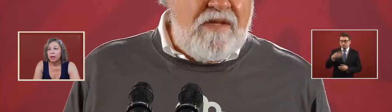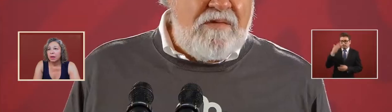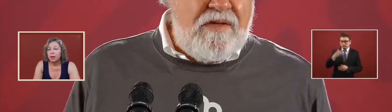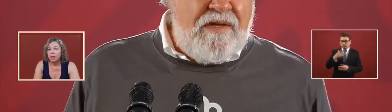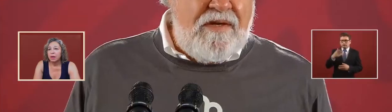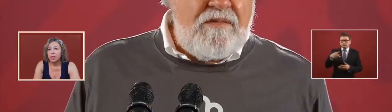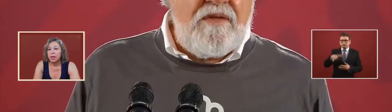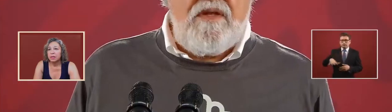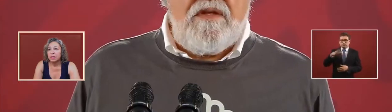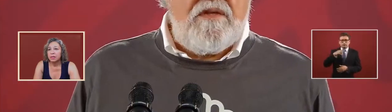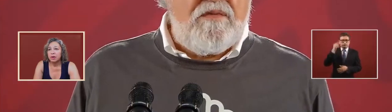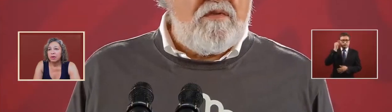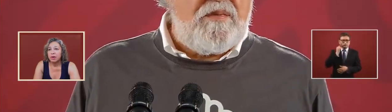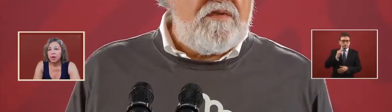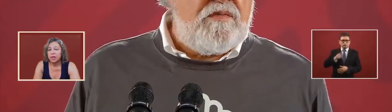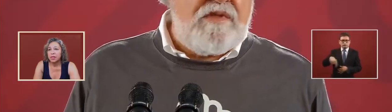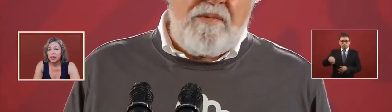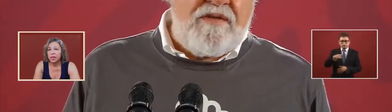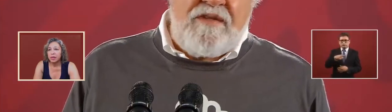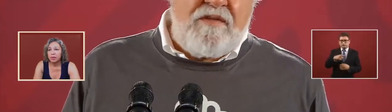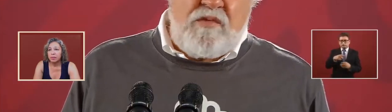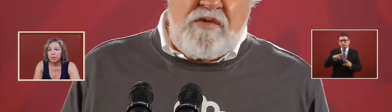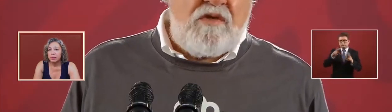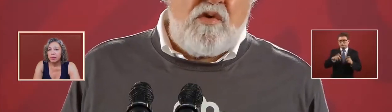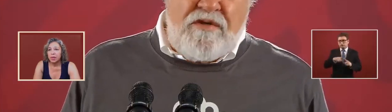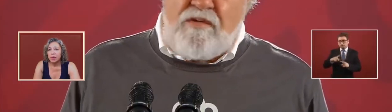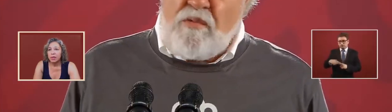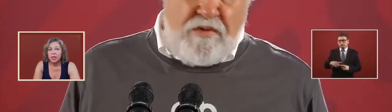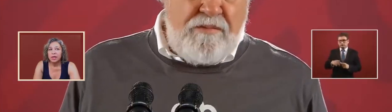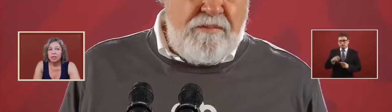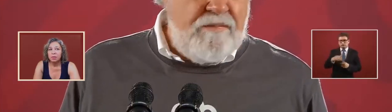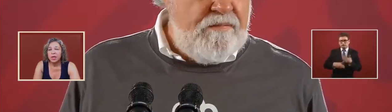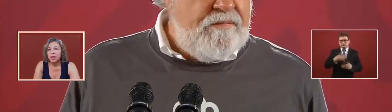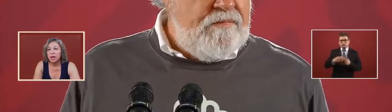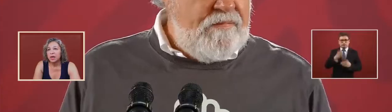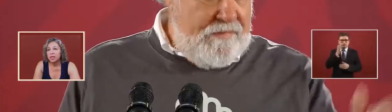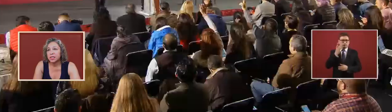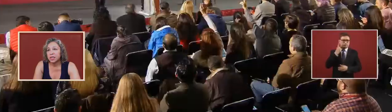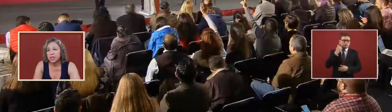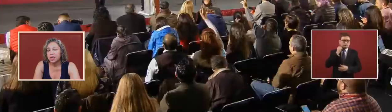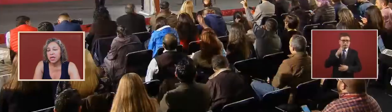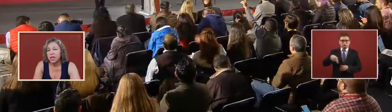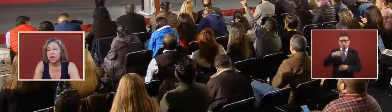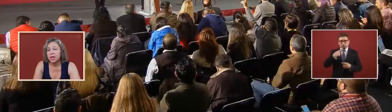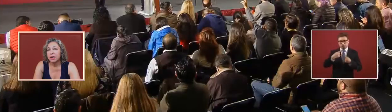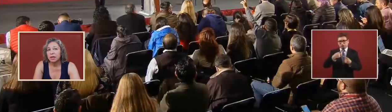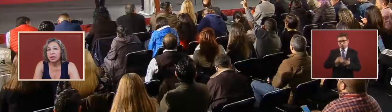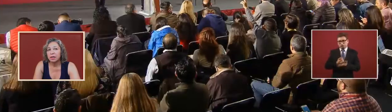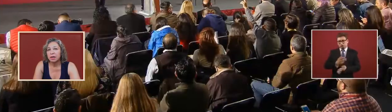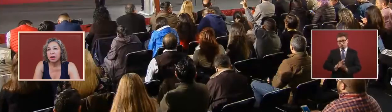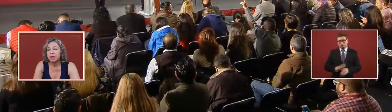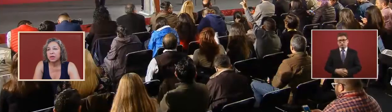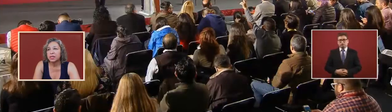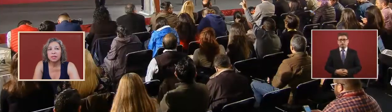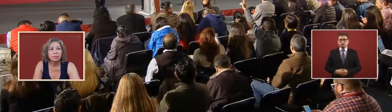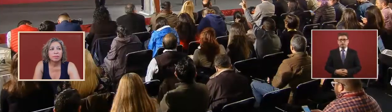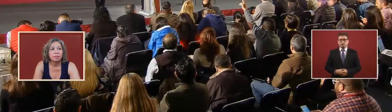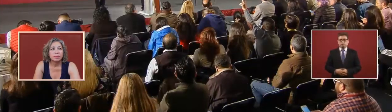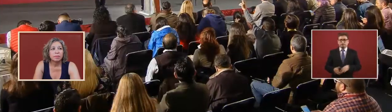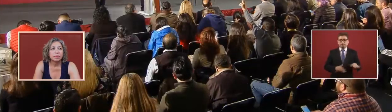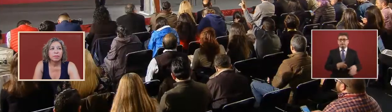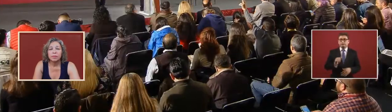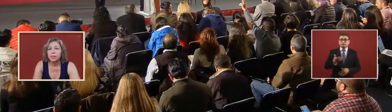yes there is a that is being uh discussed in uh the congress